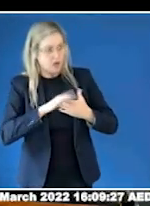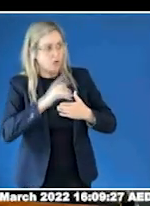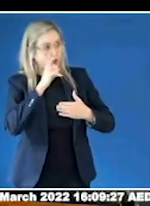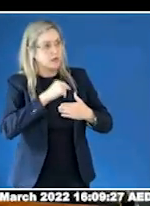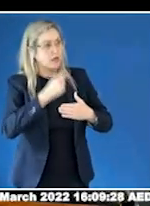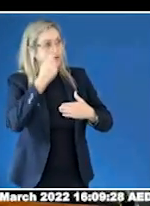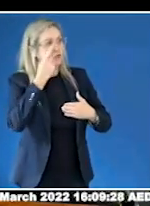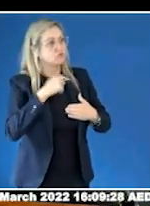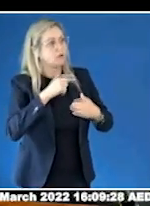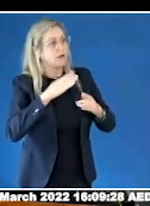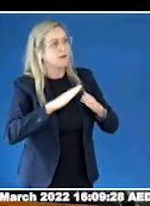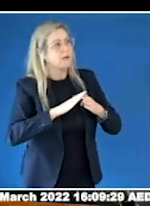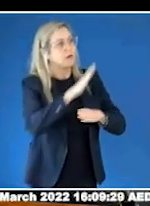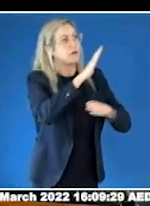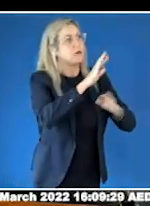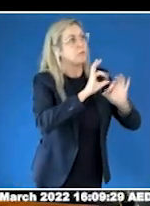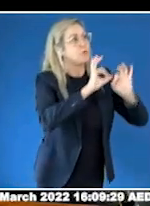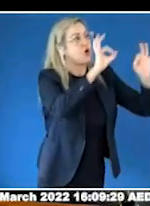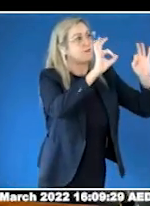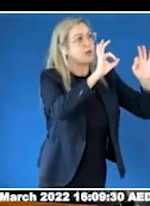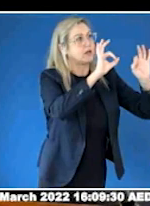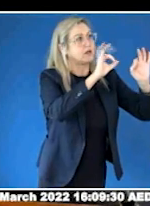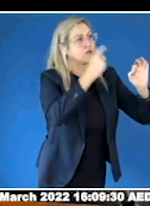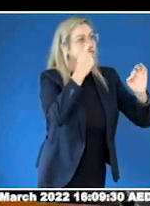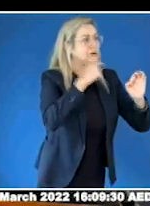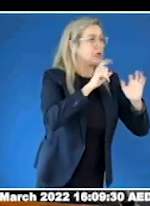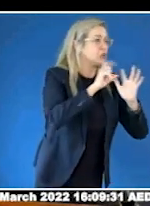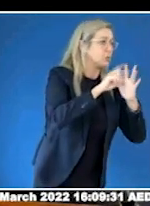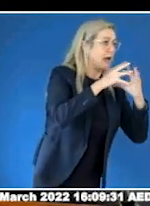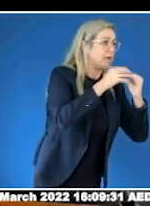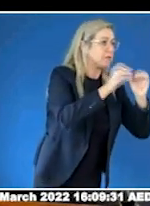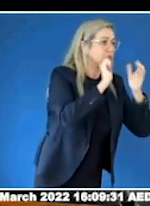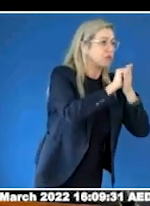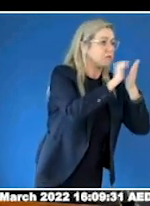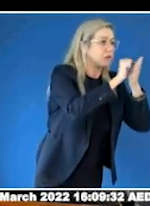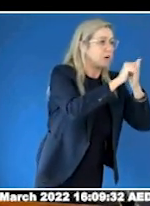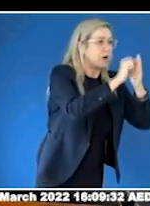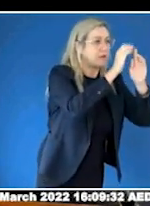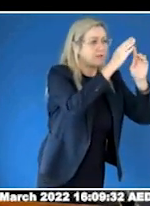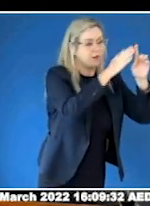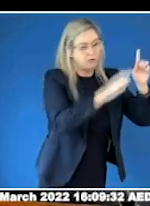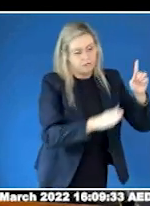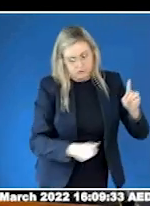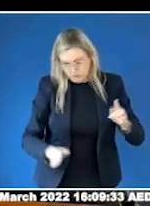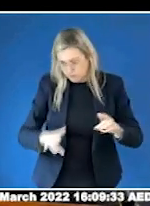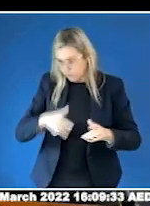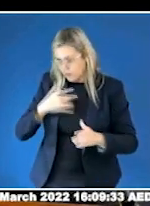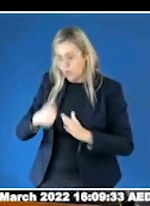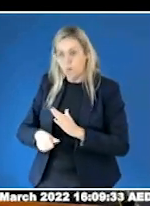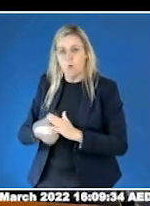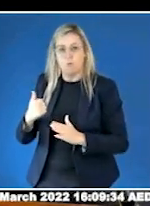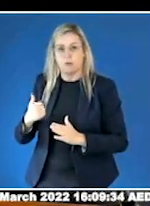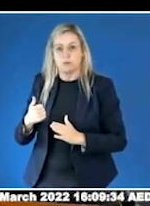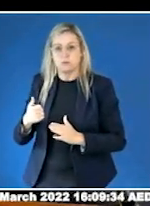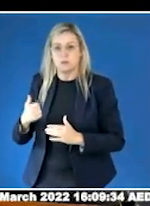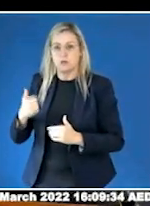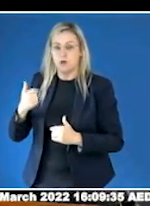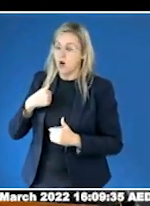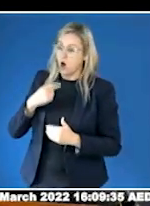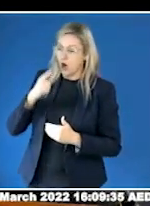the most basic of life skills. I trust no one apart from my children and my very patient therapist, or most of the time.